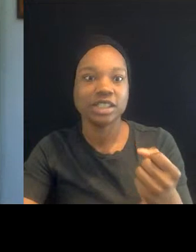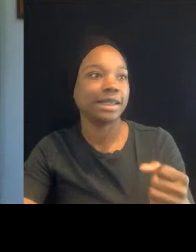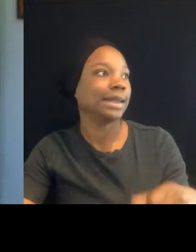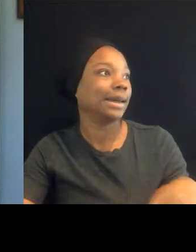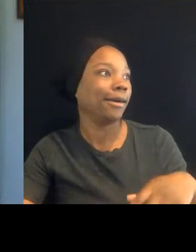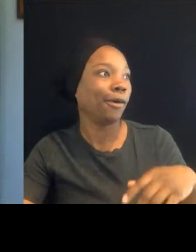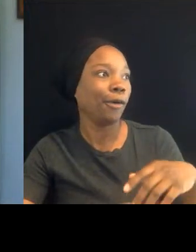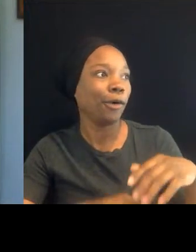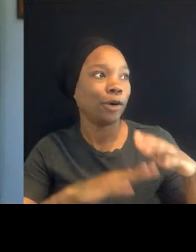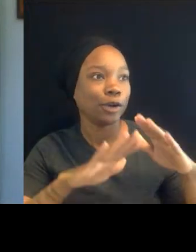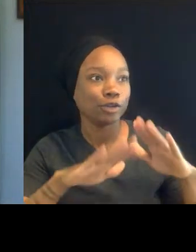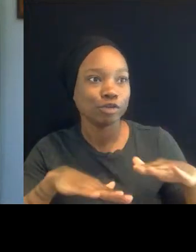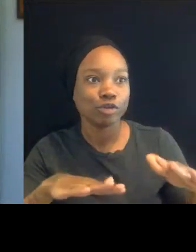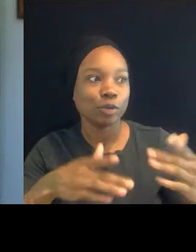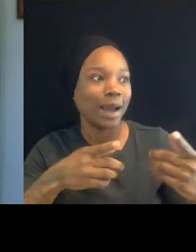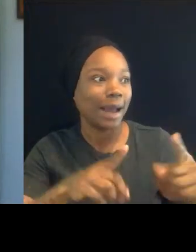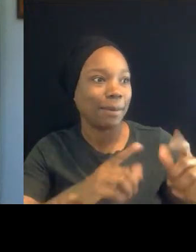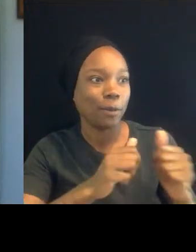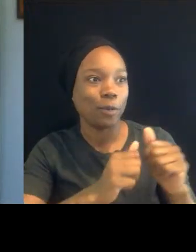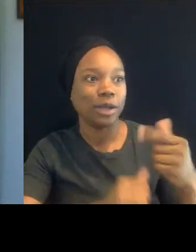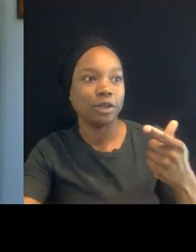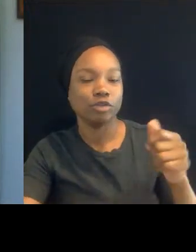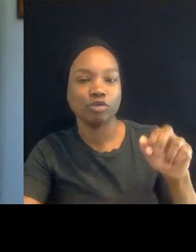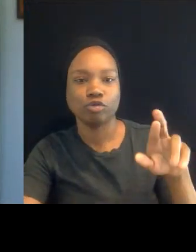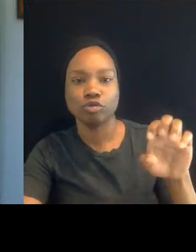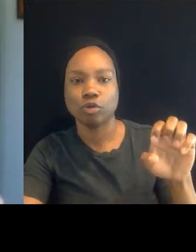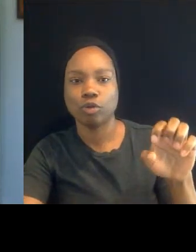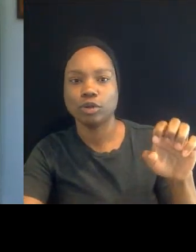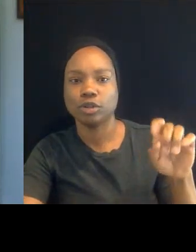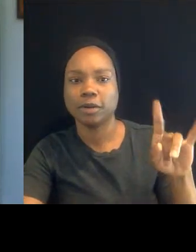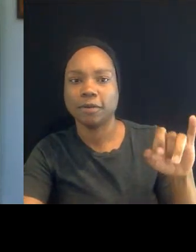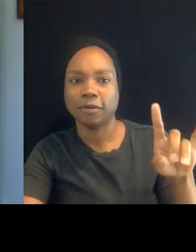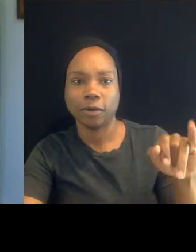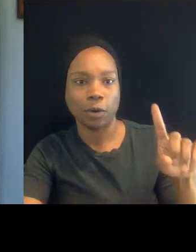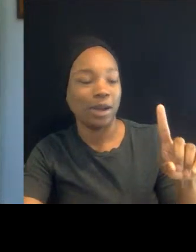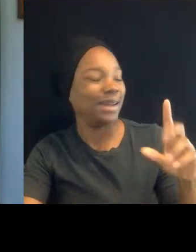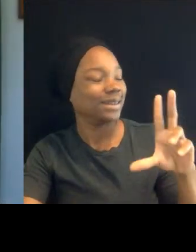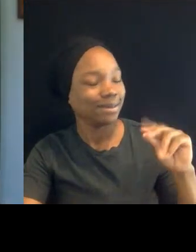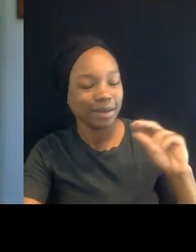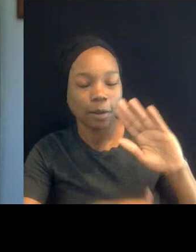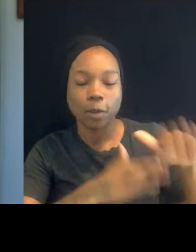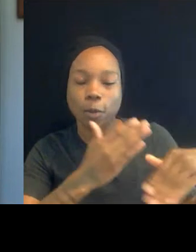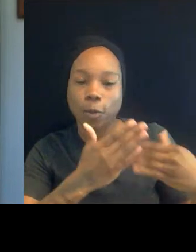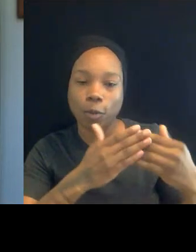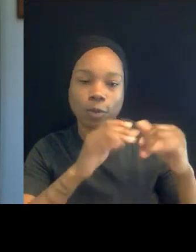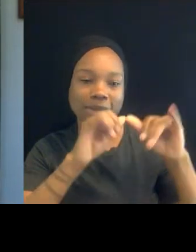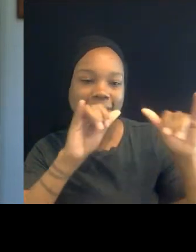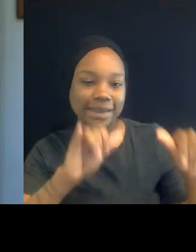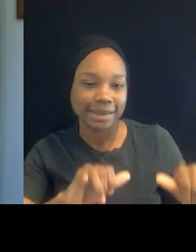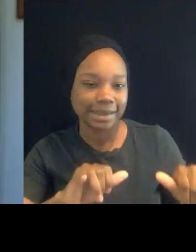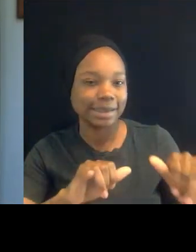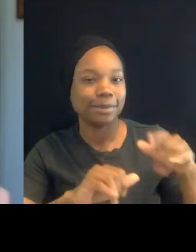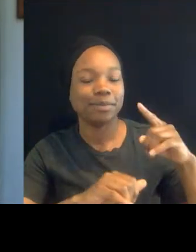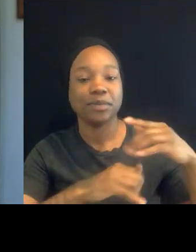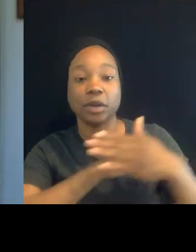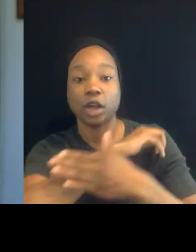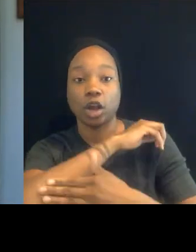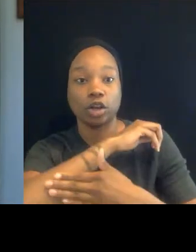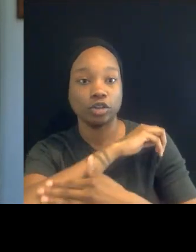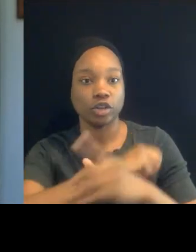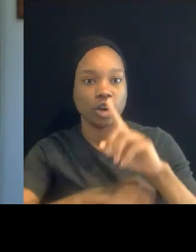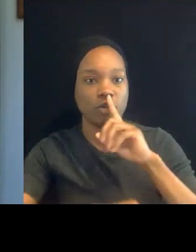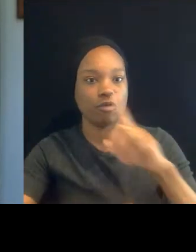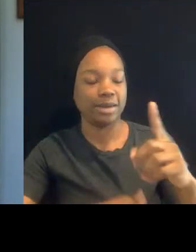Floyd. It's an entire system, an entire institution, an entire country that's been infected by this legacy of white